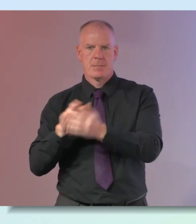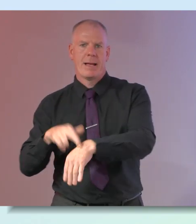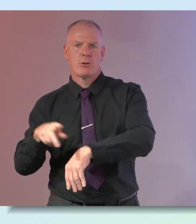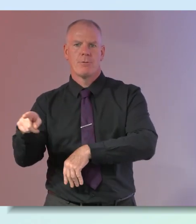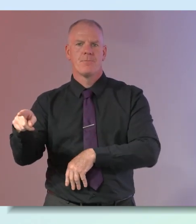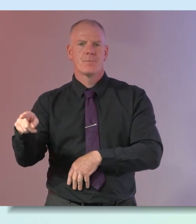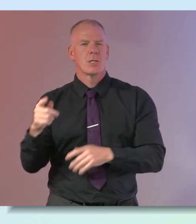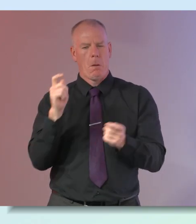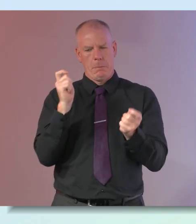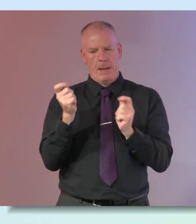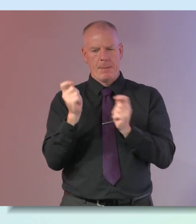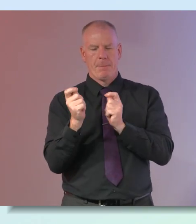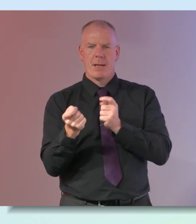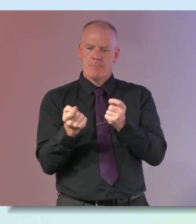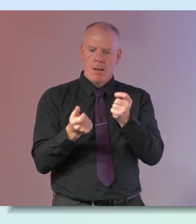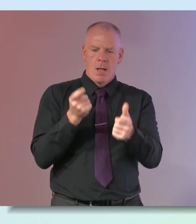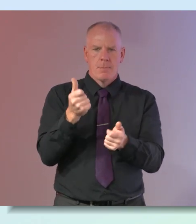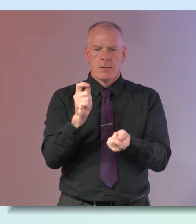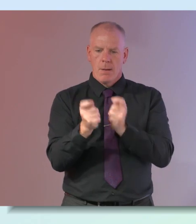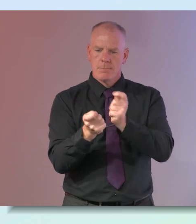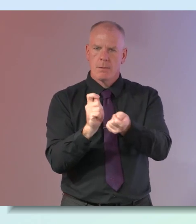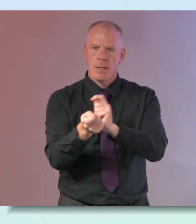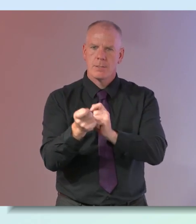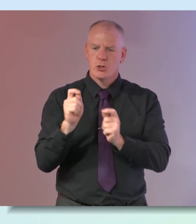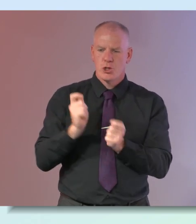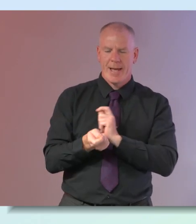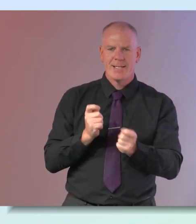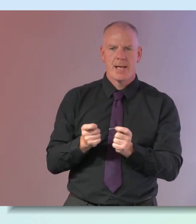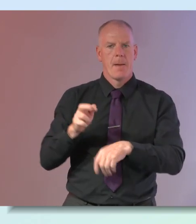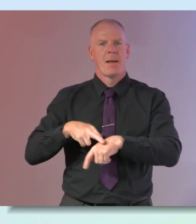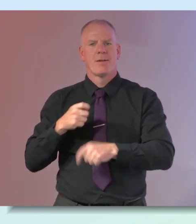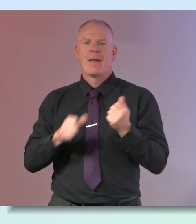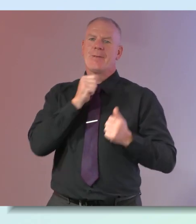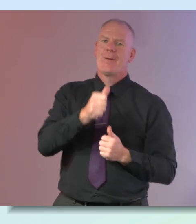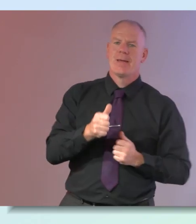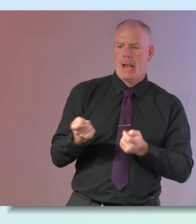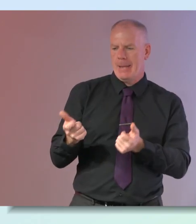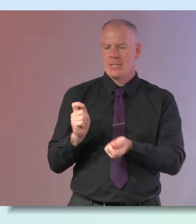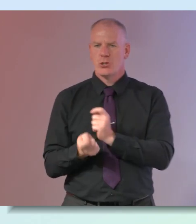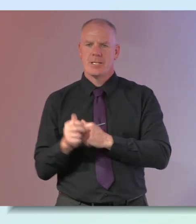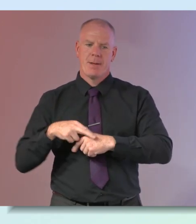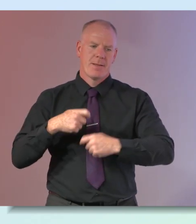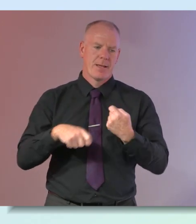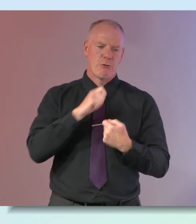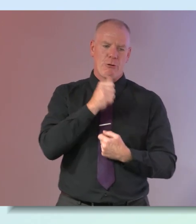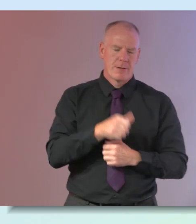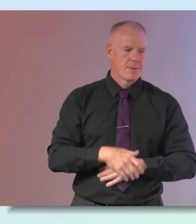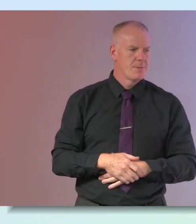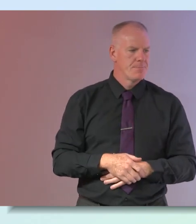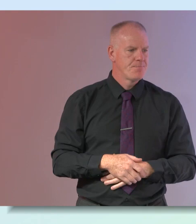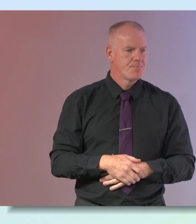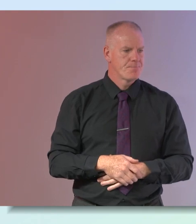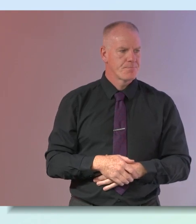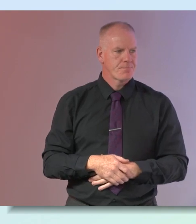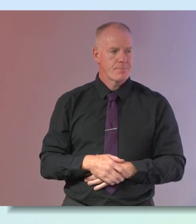are are a positive step forward and better than doing no changes at all and i think especially when you watch something like